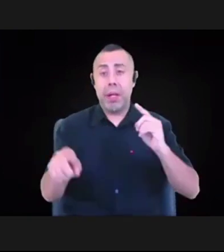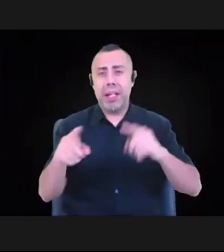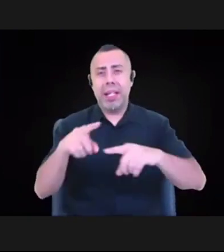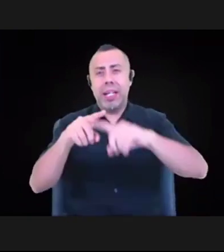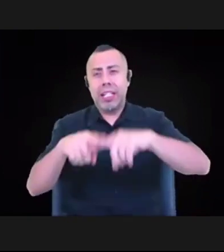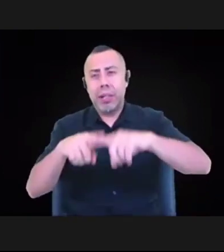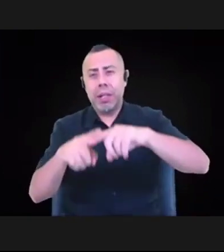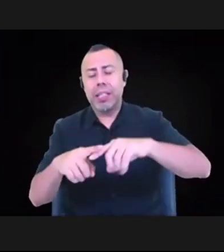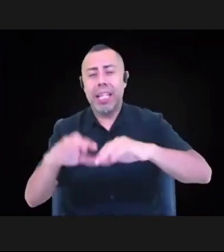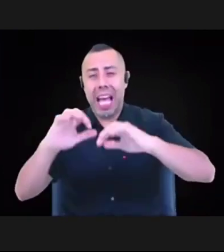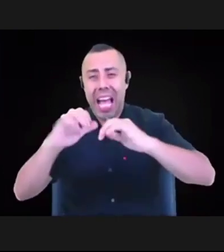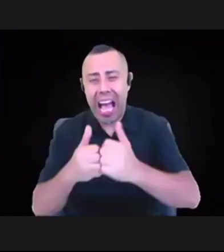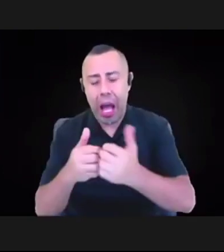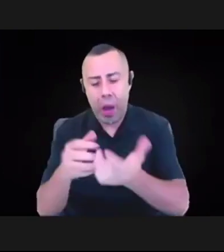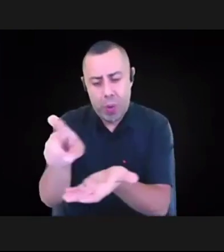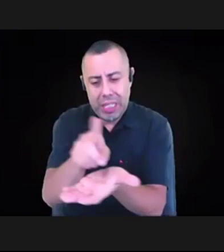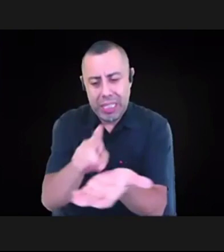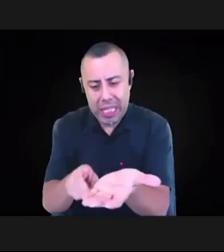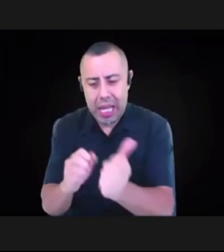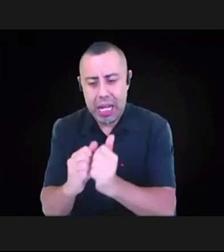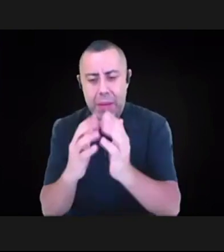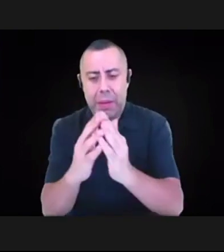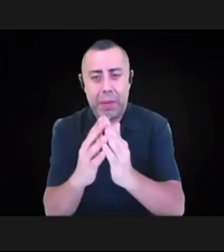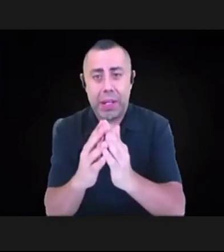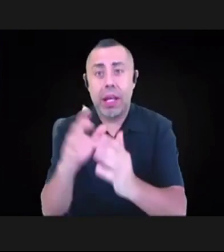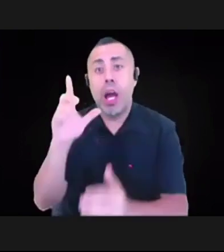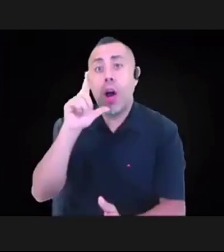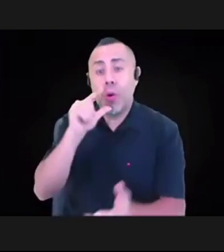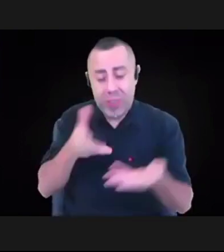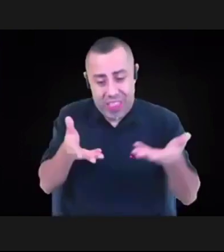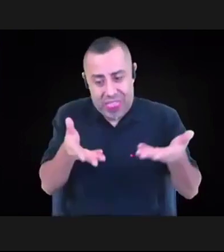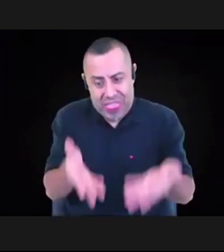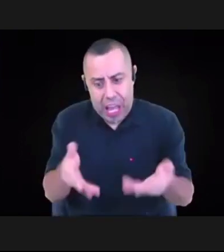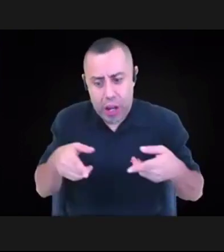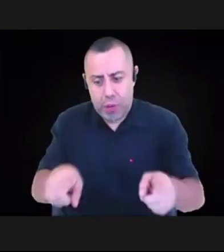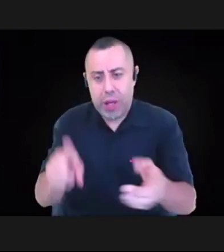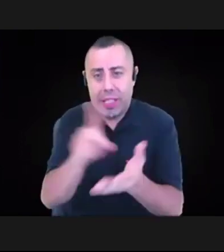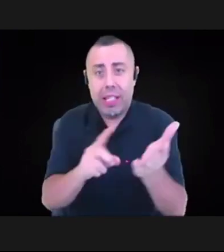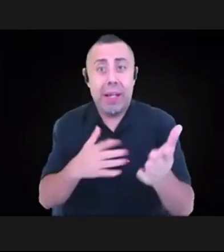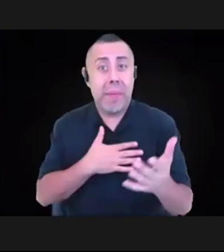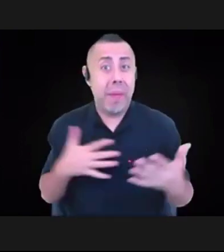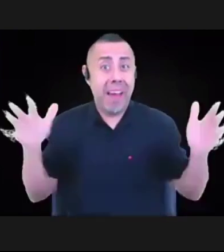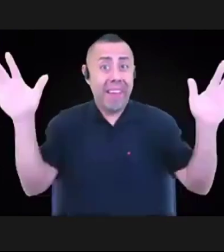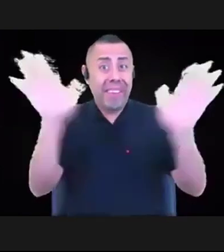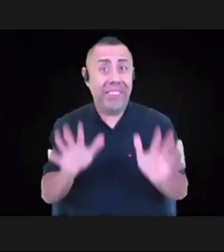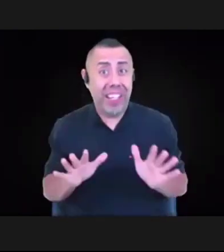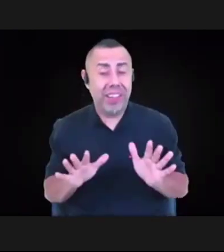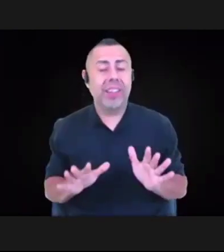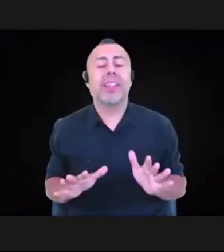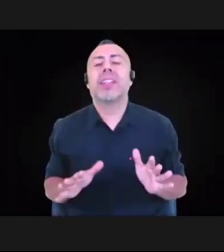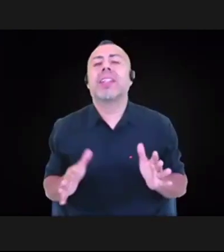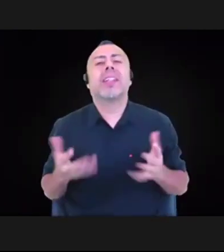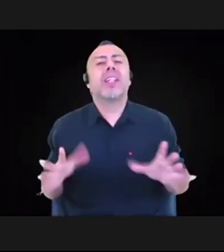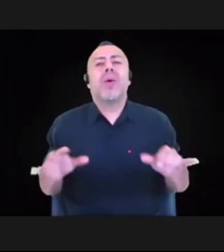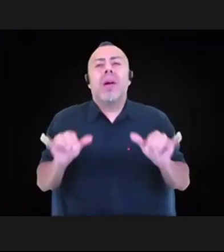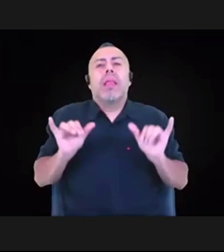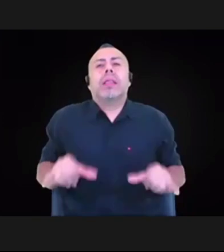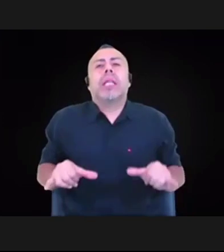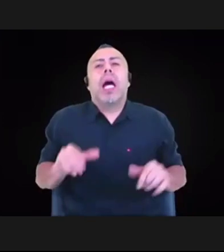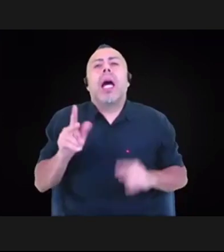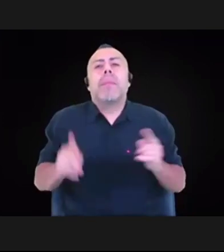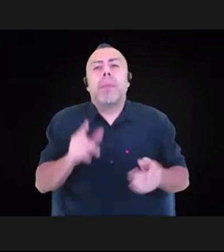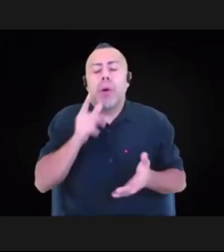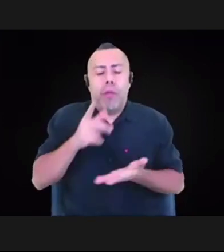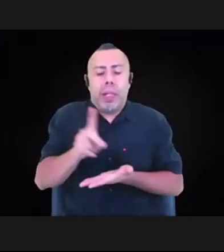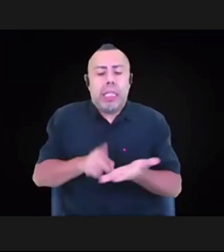Because my fear with those systems, with any system is that it's designed by the same people that have been designing systems for a very long time. And we would